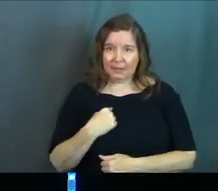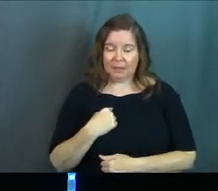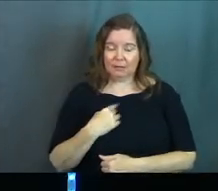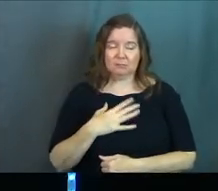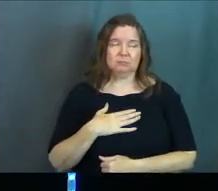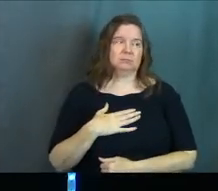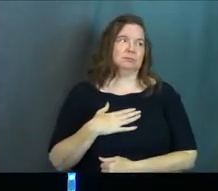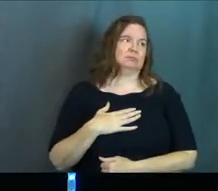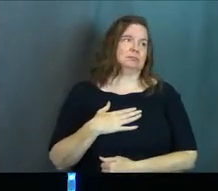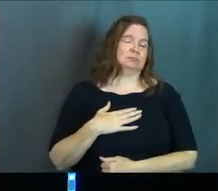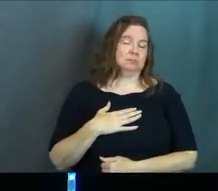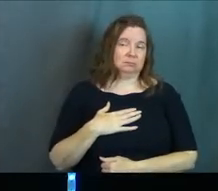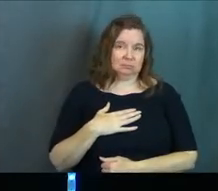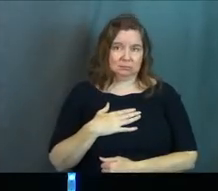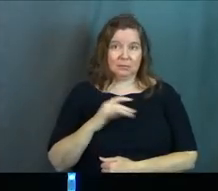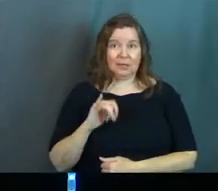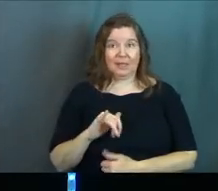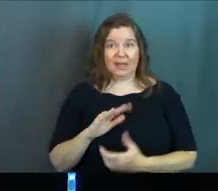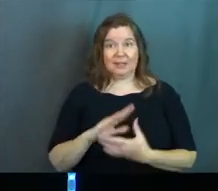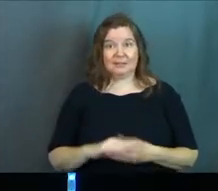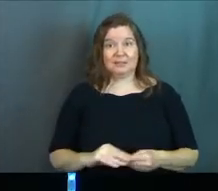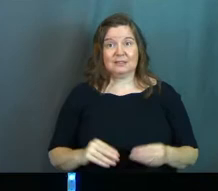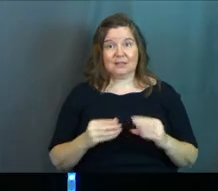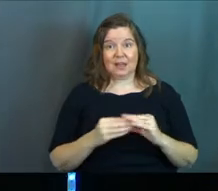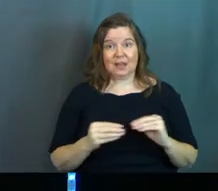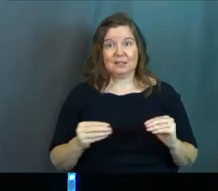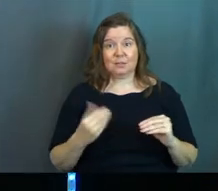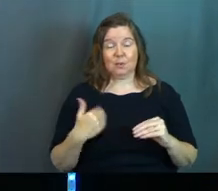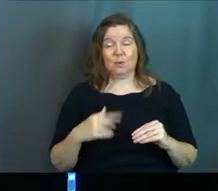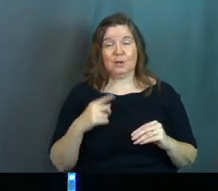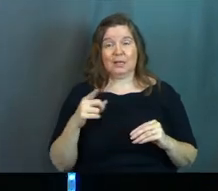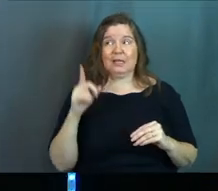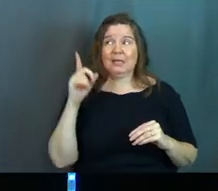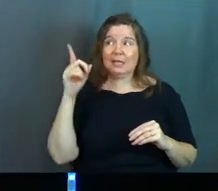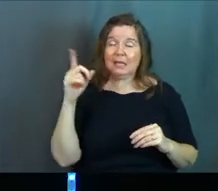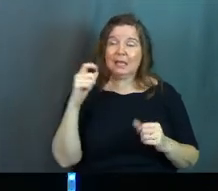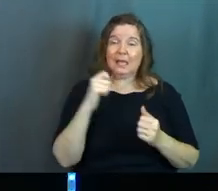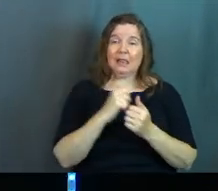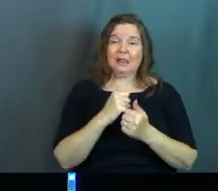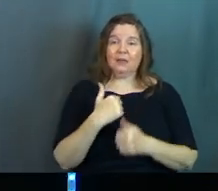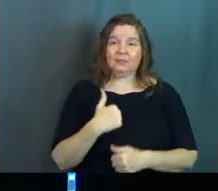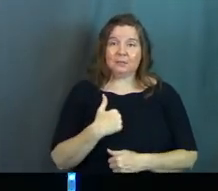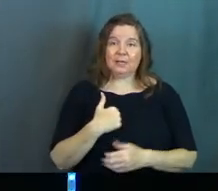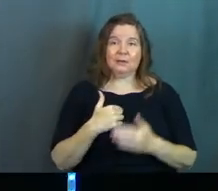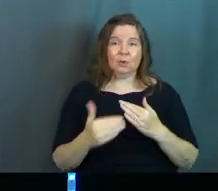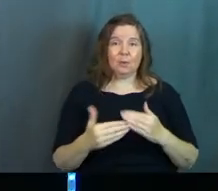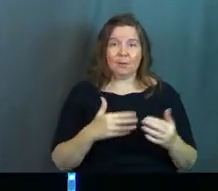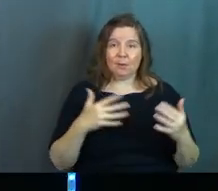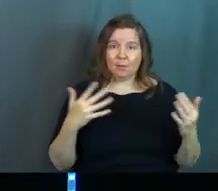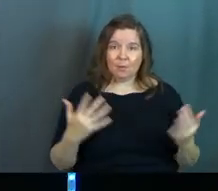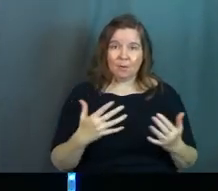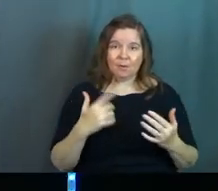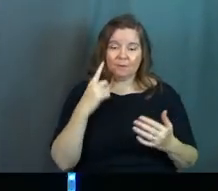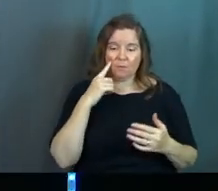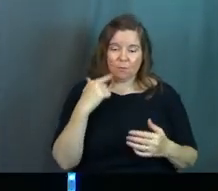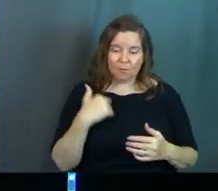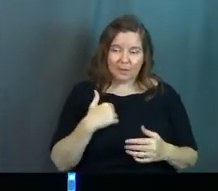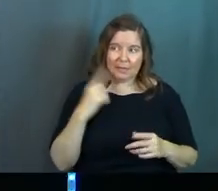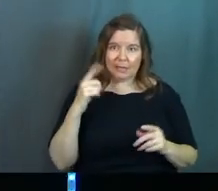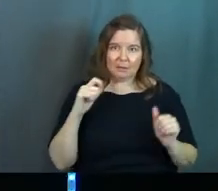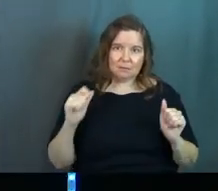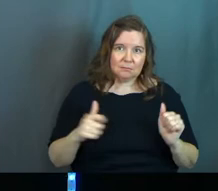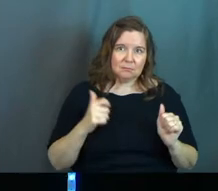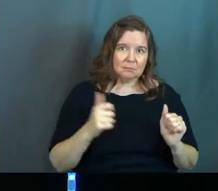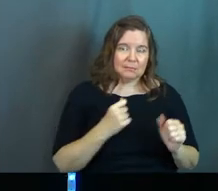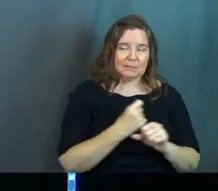Oh man, that's a testimony, isn't it? He just loves me for me. God just came after her